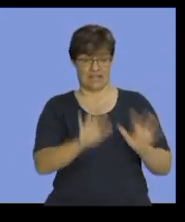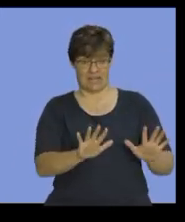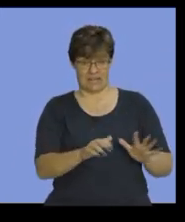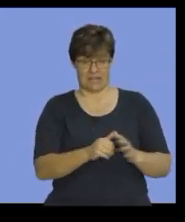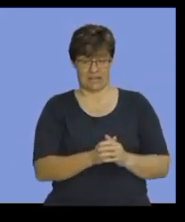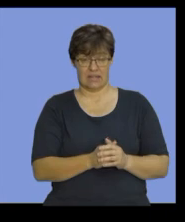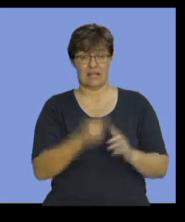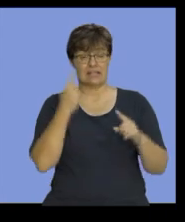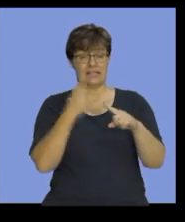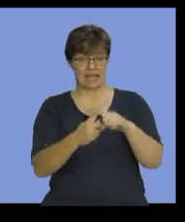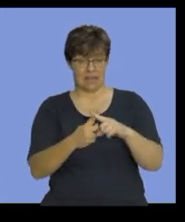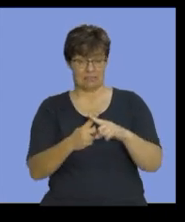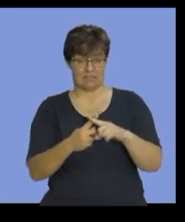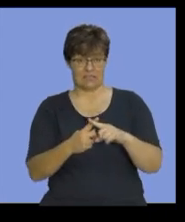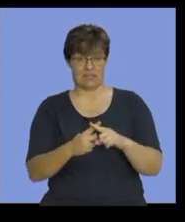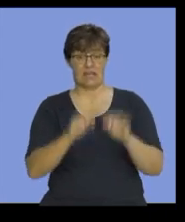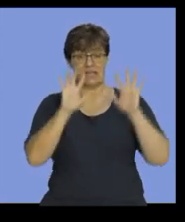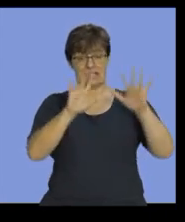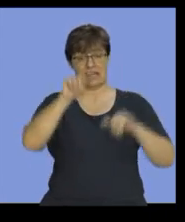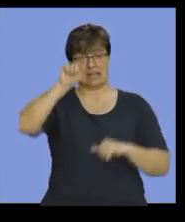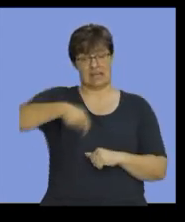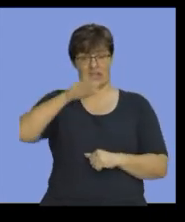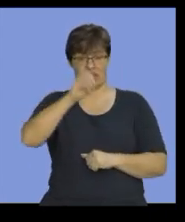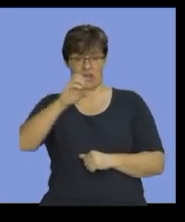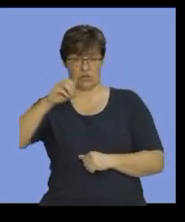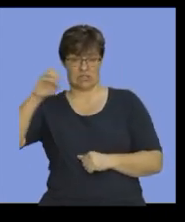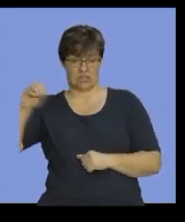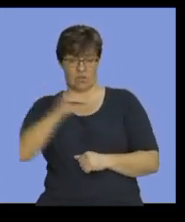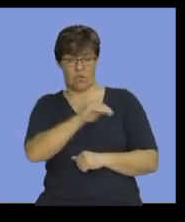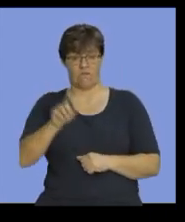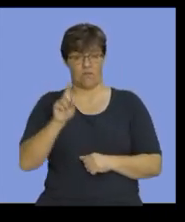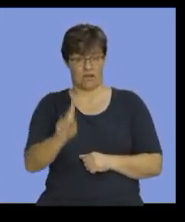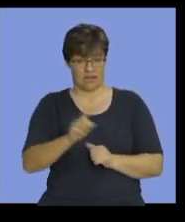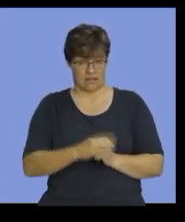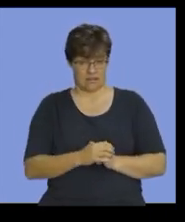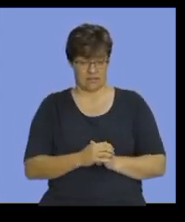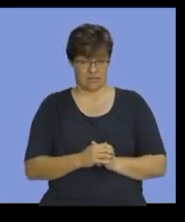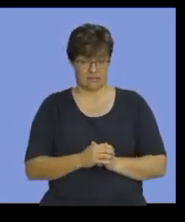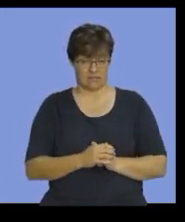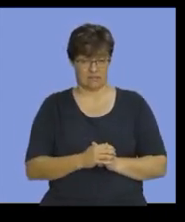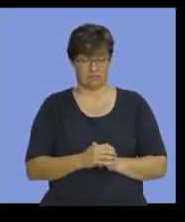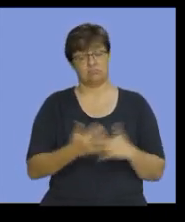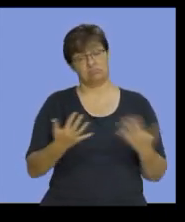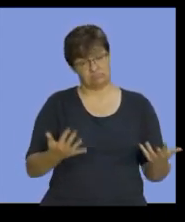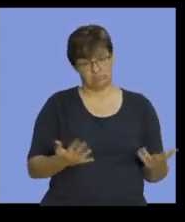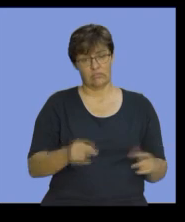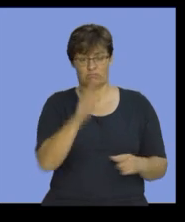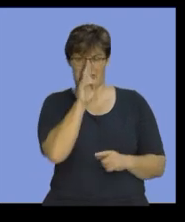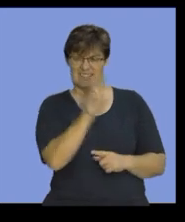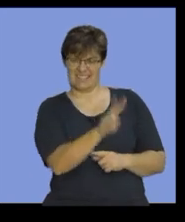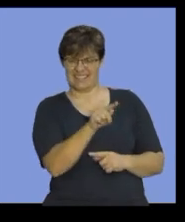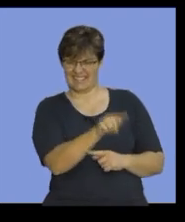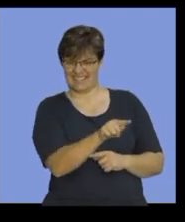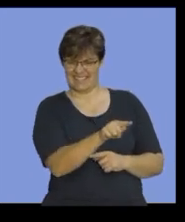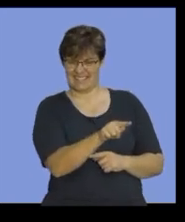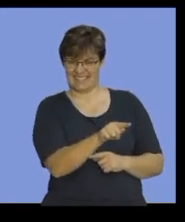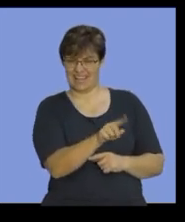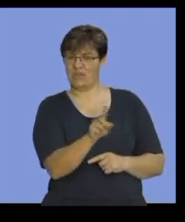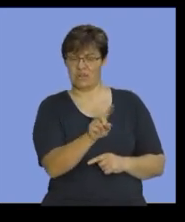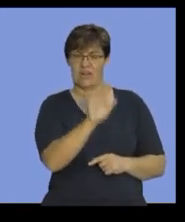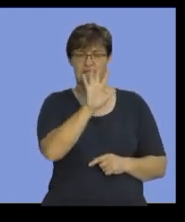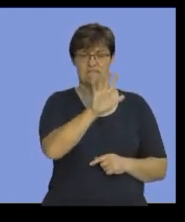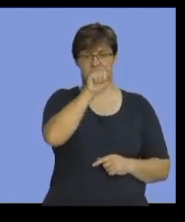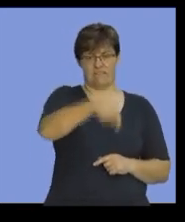times 10,000 over 1, okay, obviously, you can see that answer is